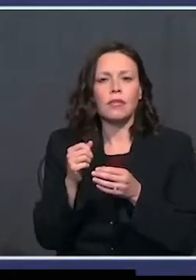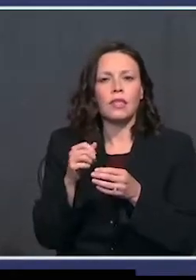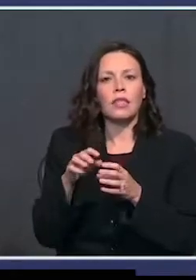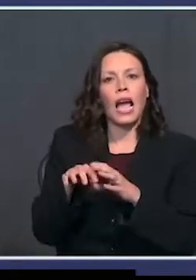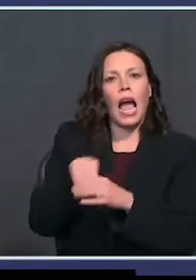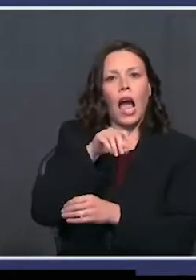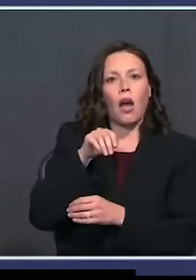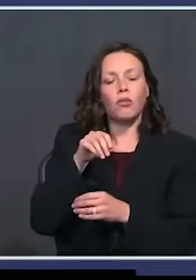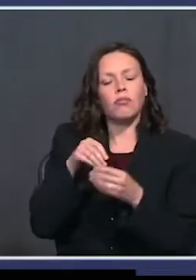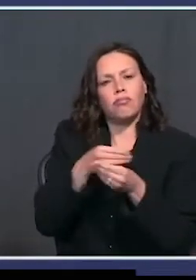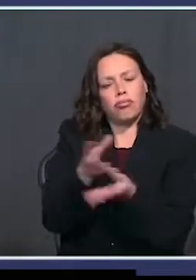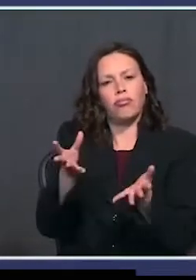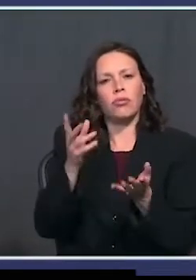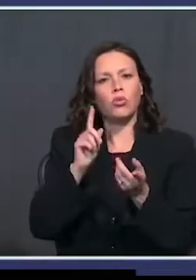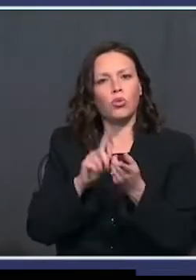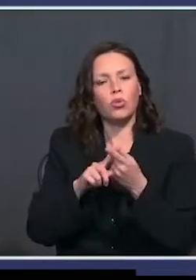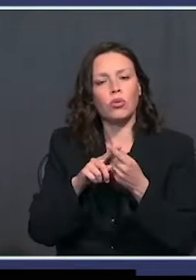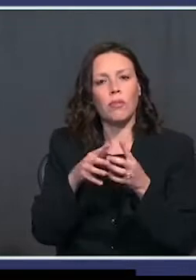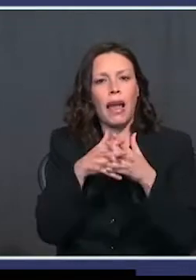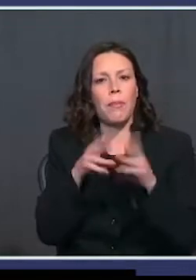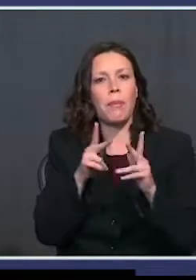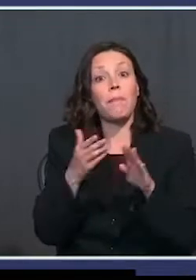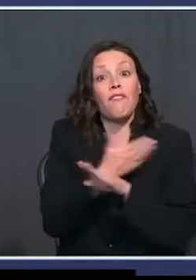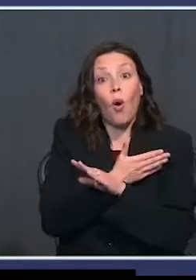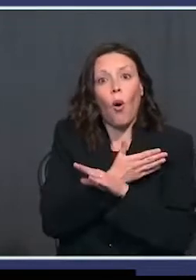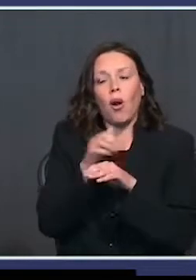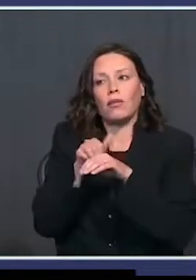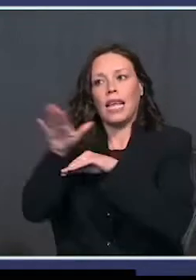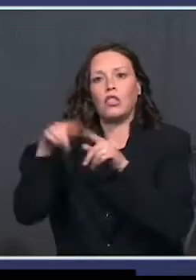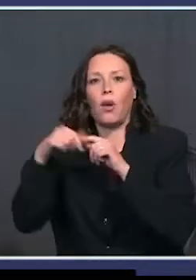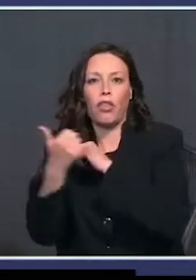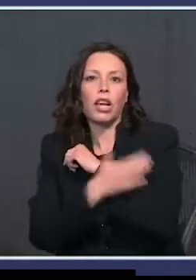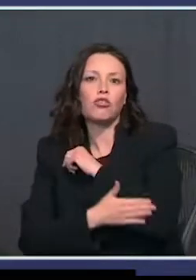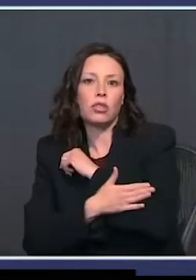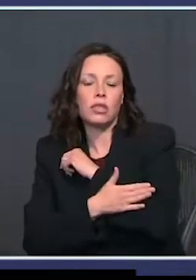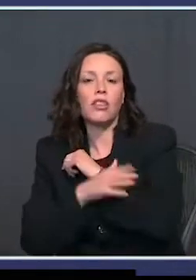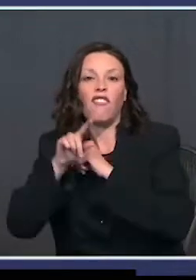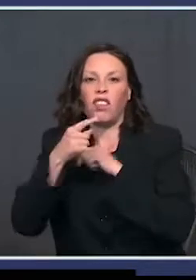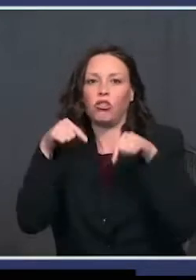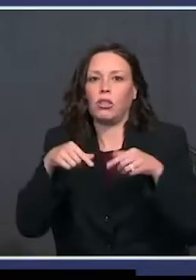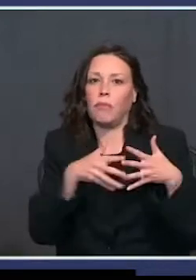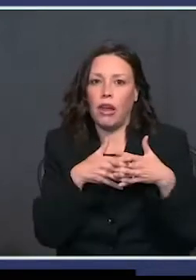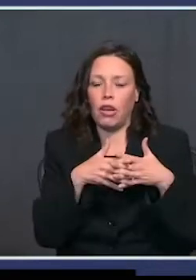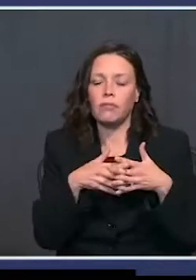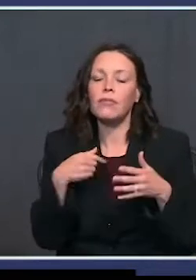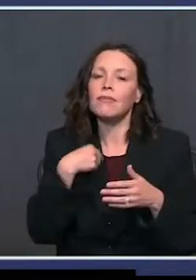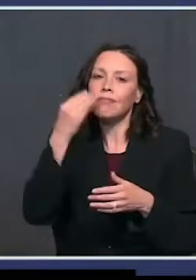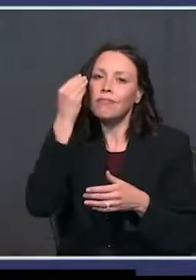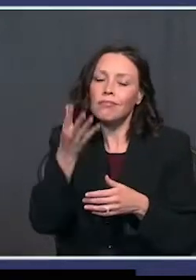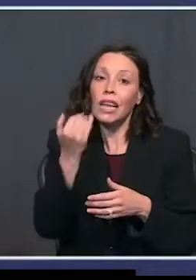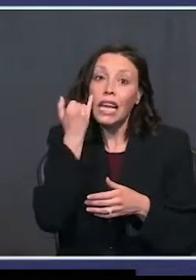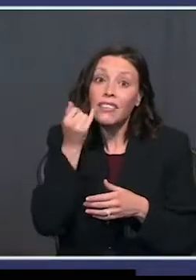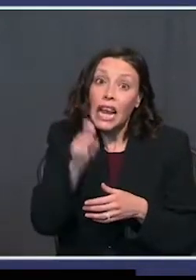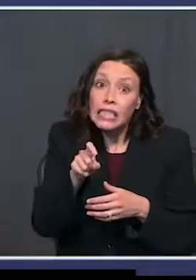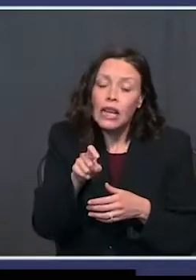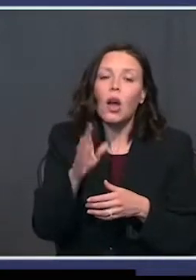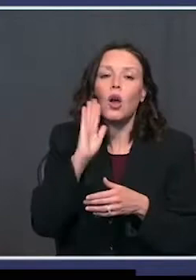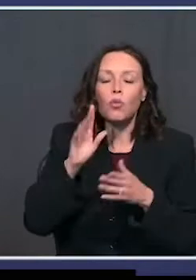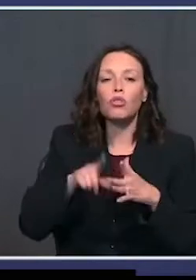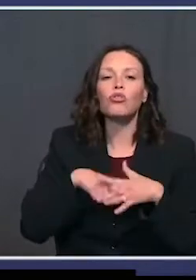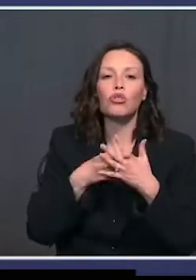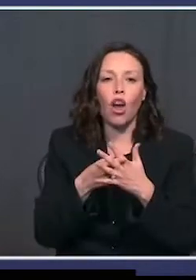vaccine to American citizens before sending it to other nations. Now, if necessary, I told you, we'll invoke